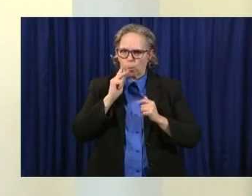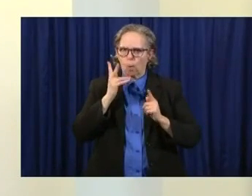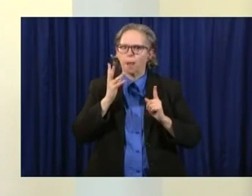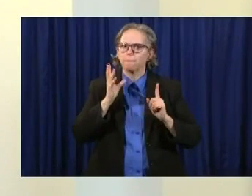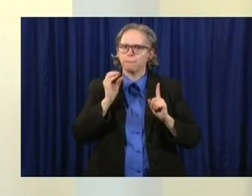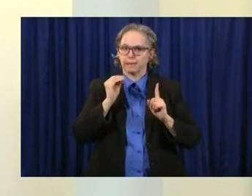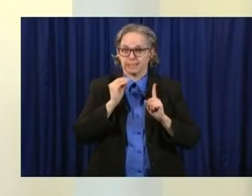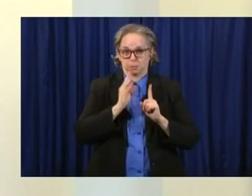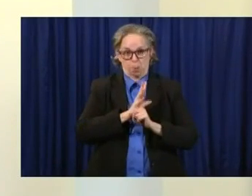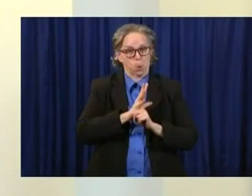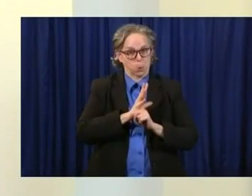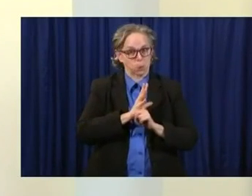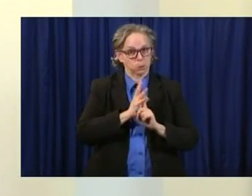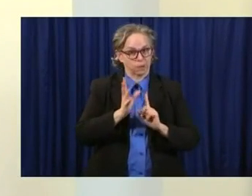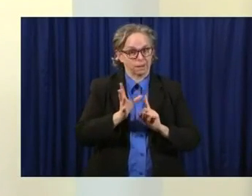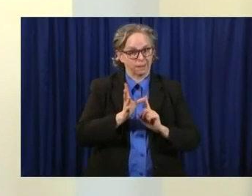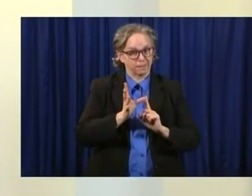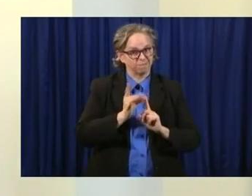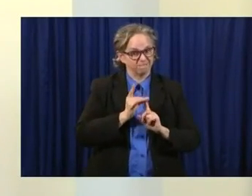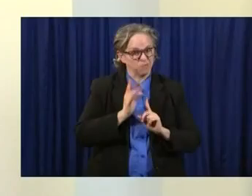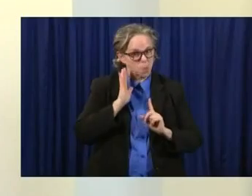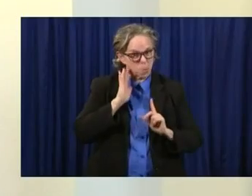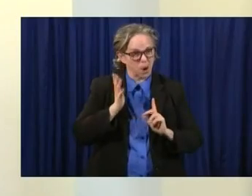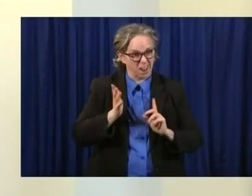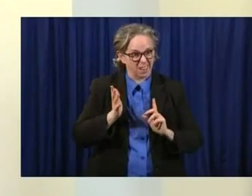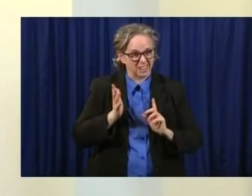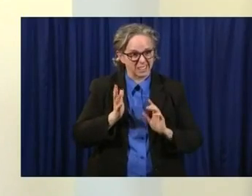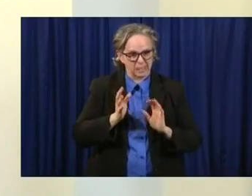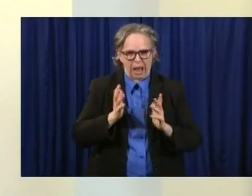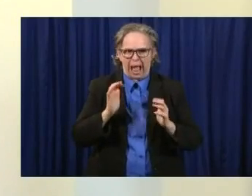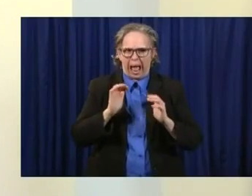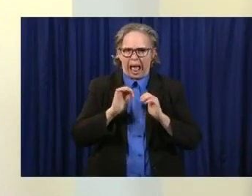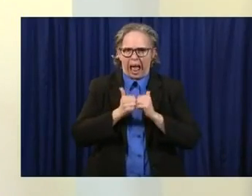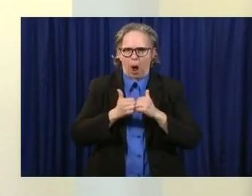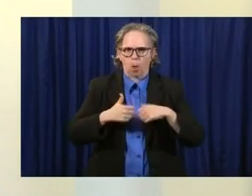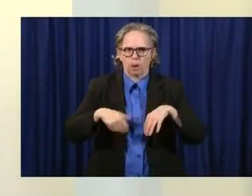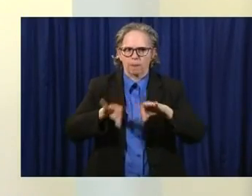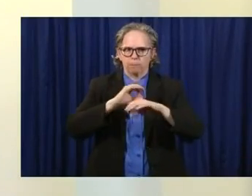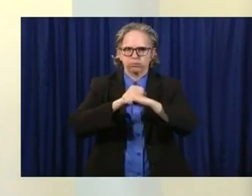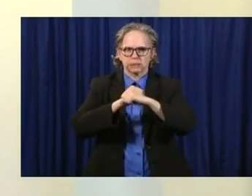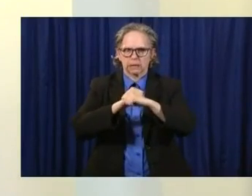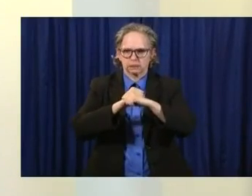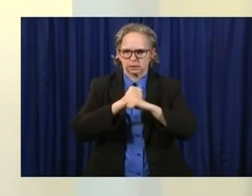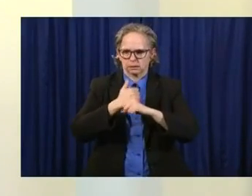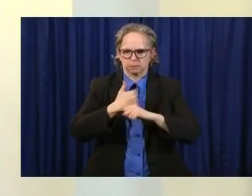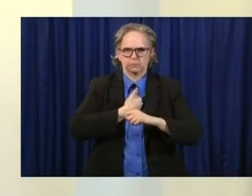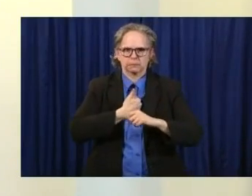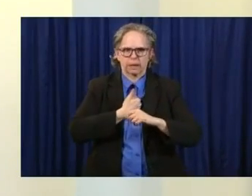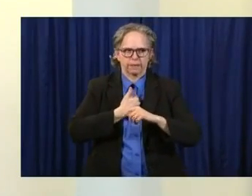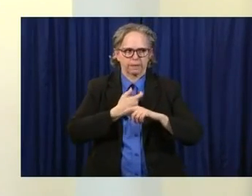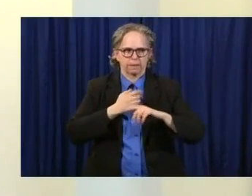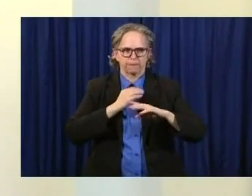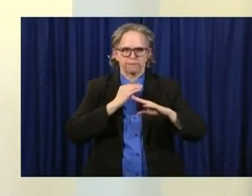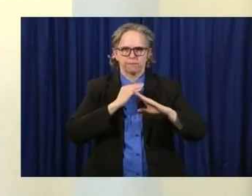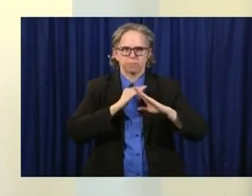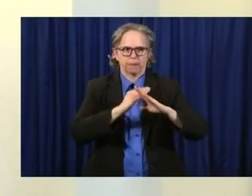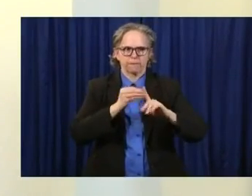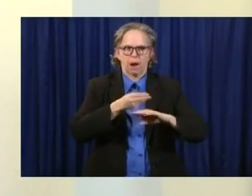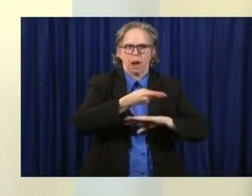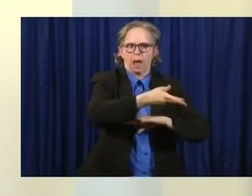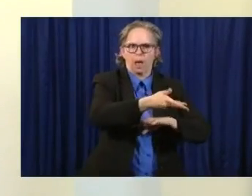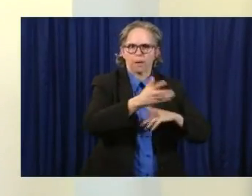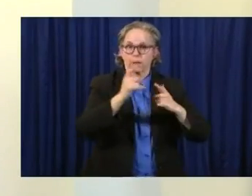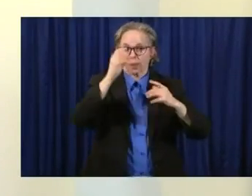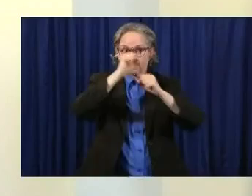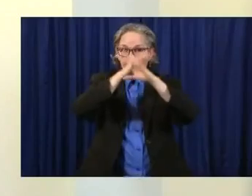protect ourselves and protect others. If we think that going out is going to look the way it looked six weeks ago. Then